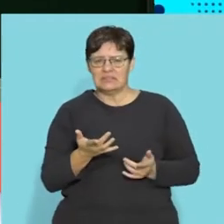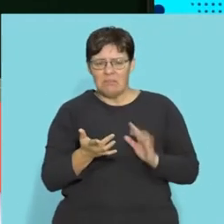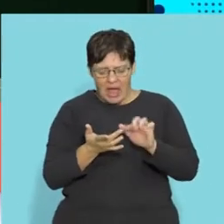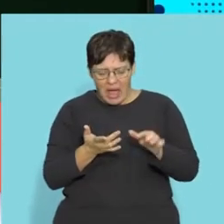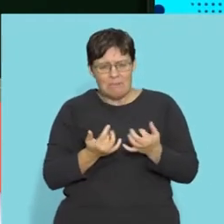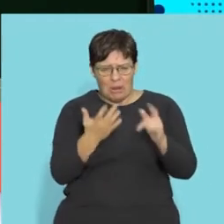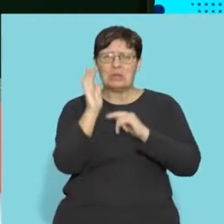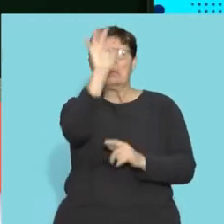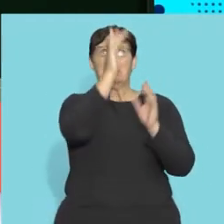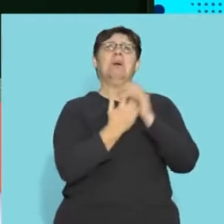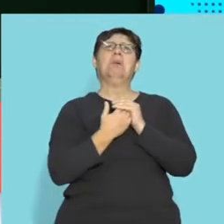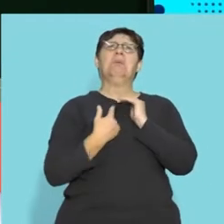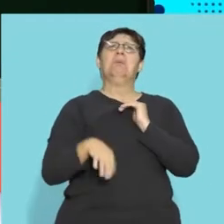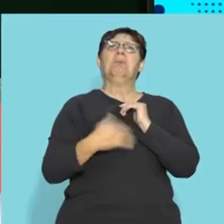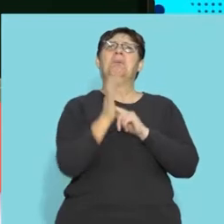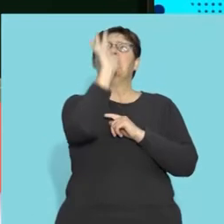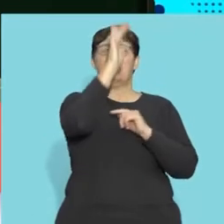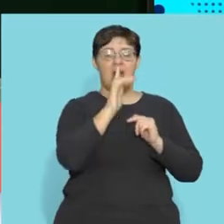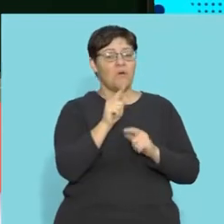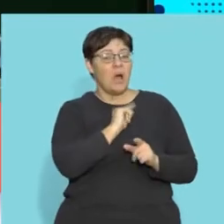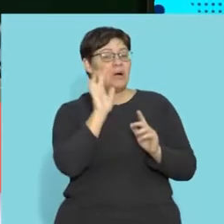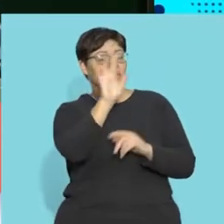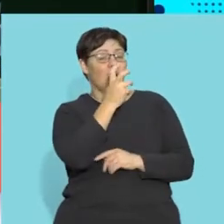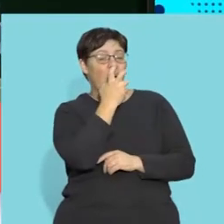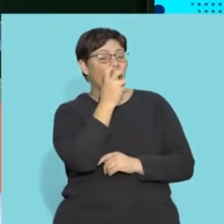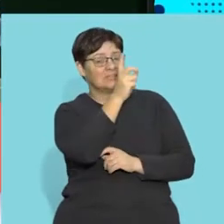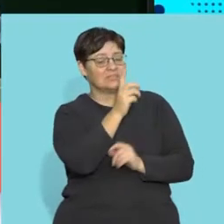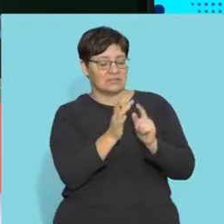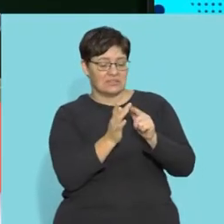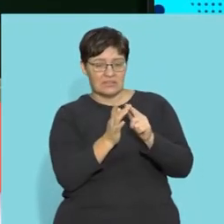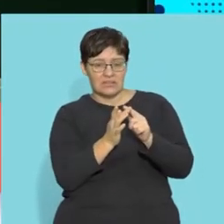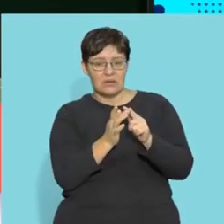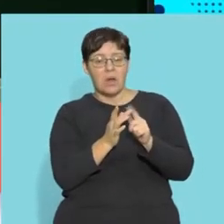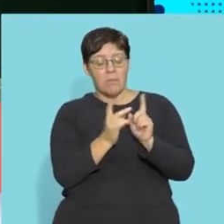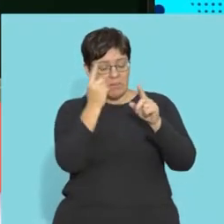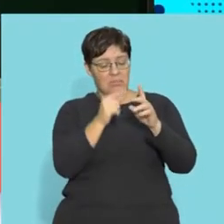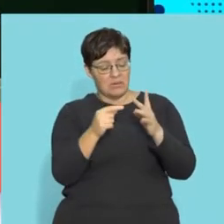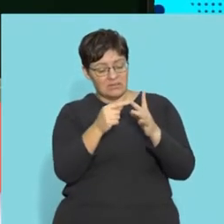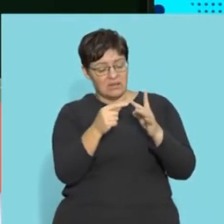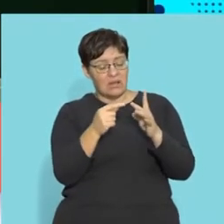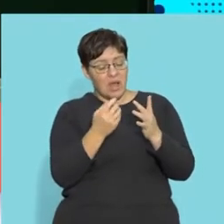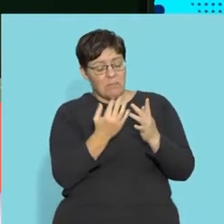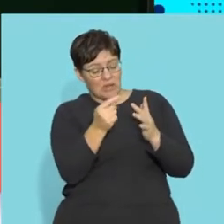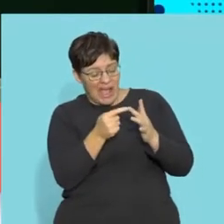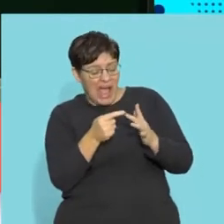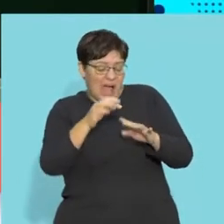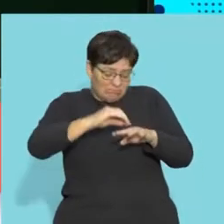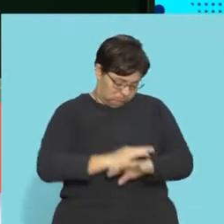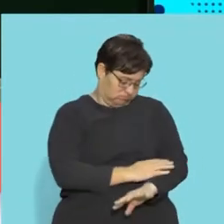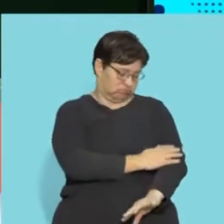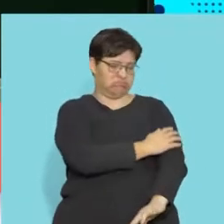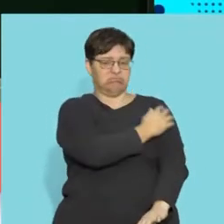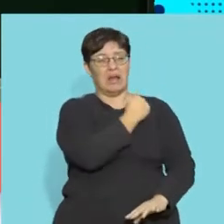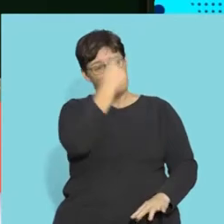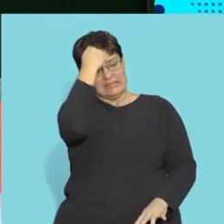on the globes, burnt onto it. Because the moment you touch it, what happens to your nervous system? There's receptors within